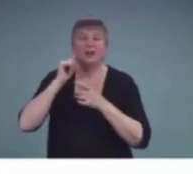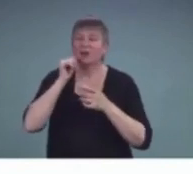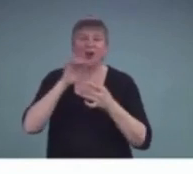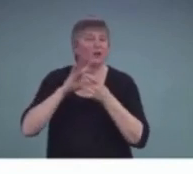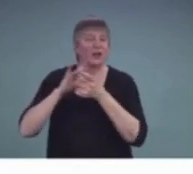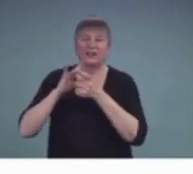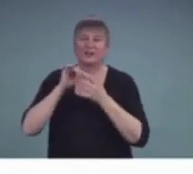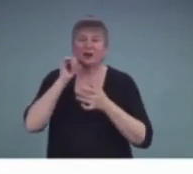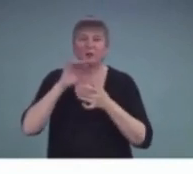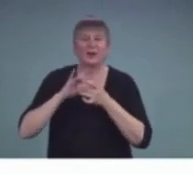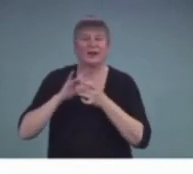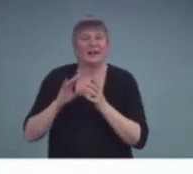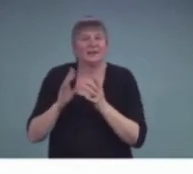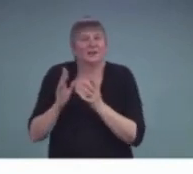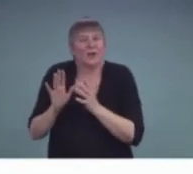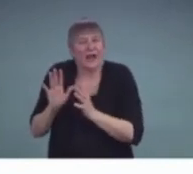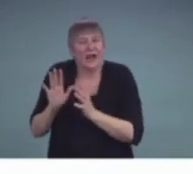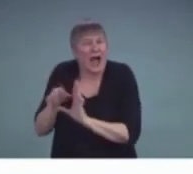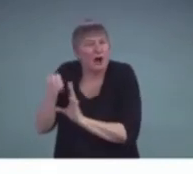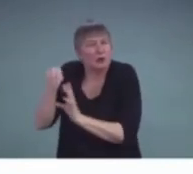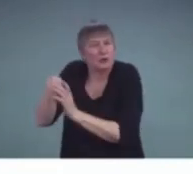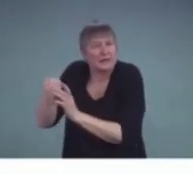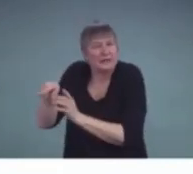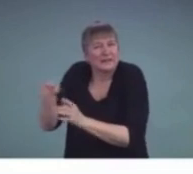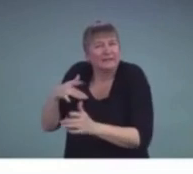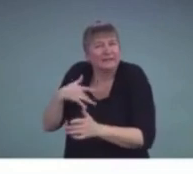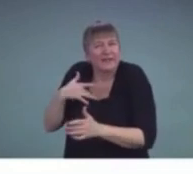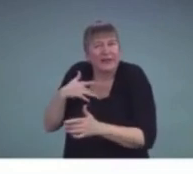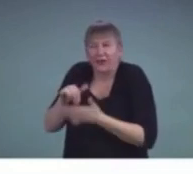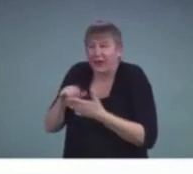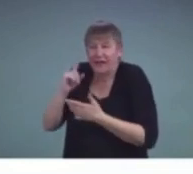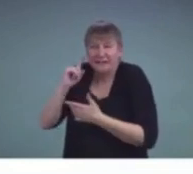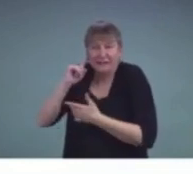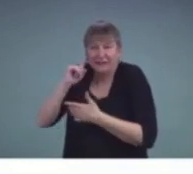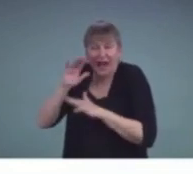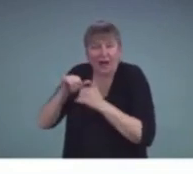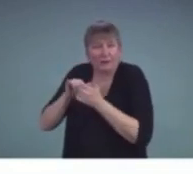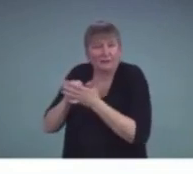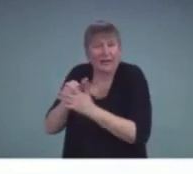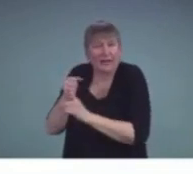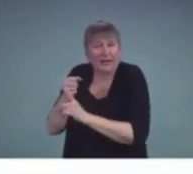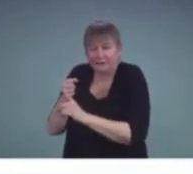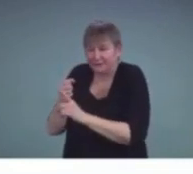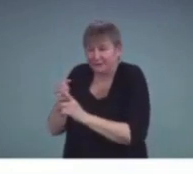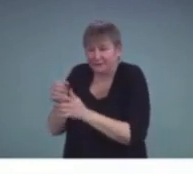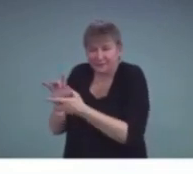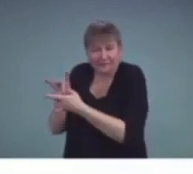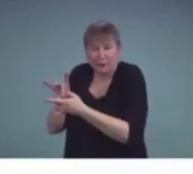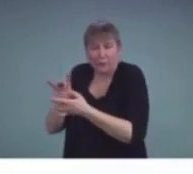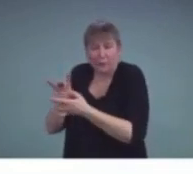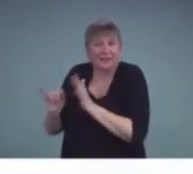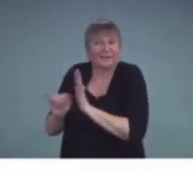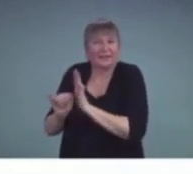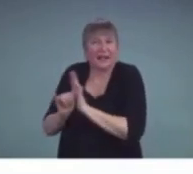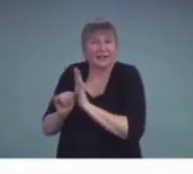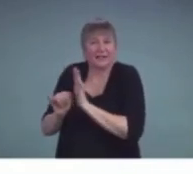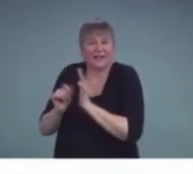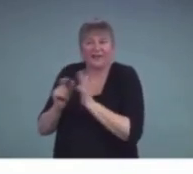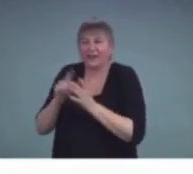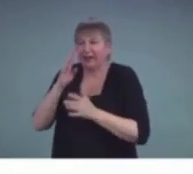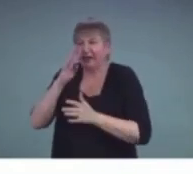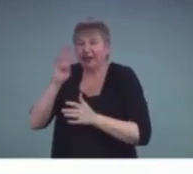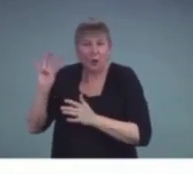hearing loss plays out in who he is as a person? And if the school continues to not